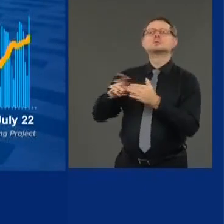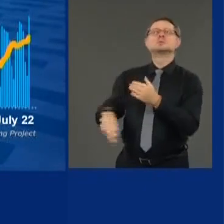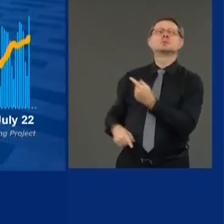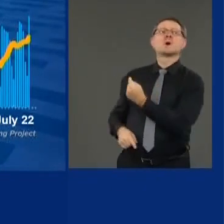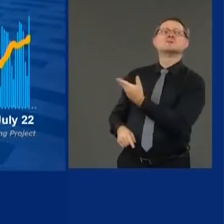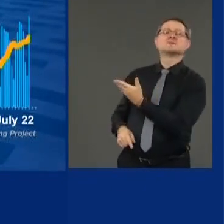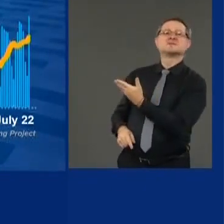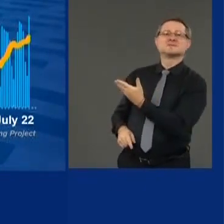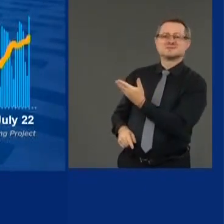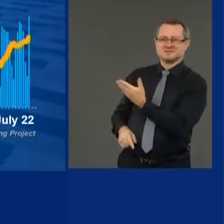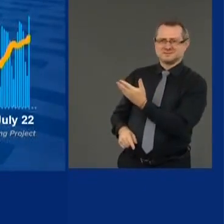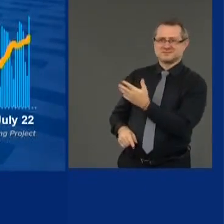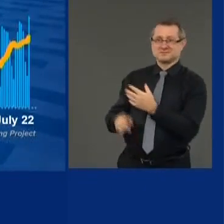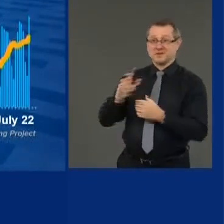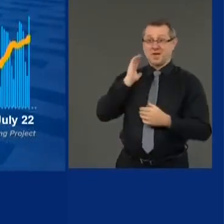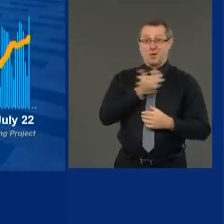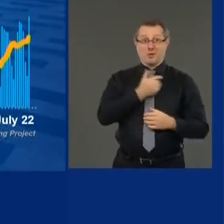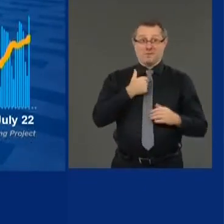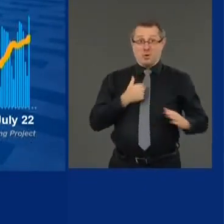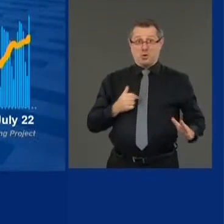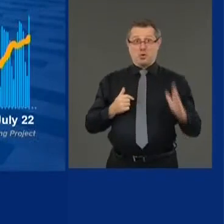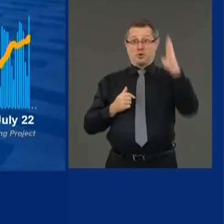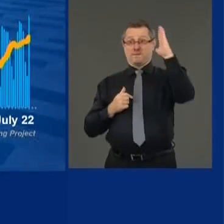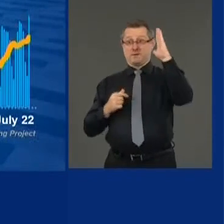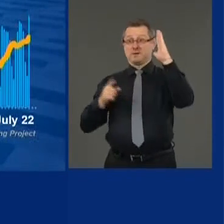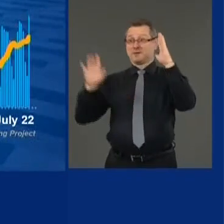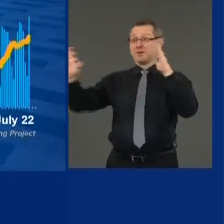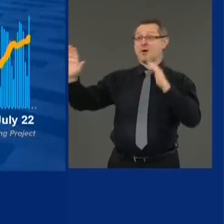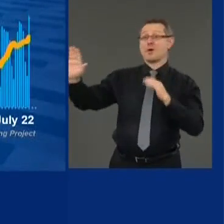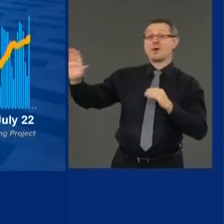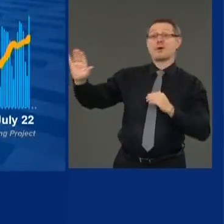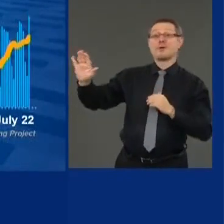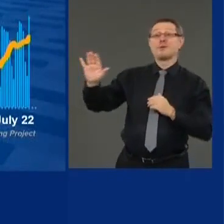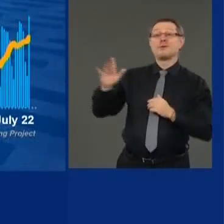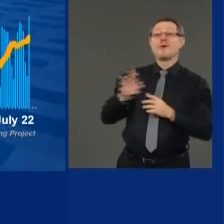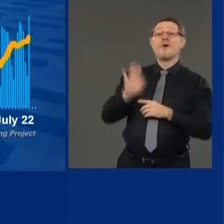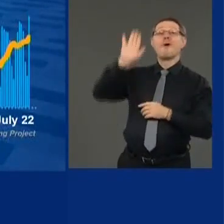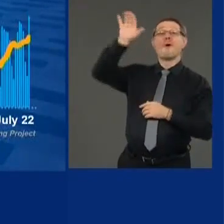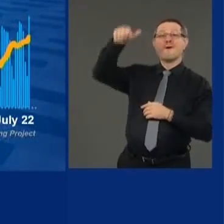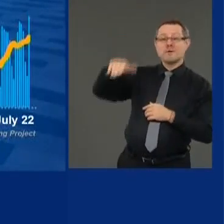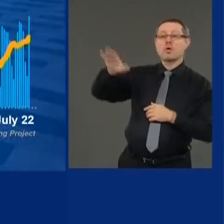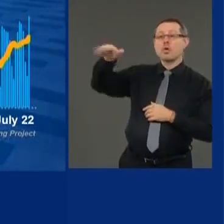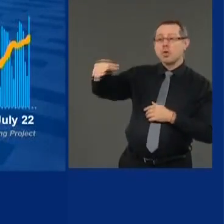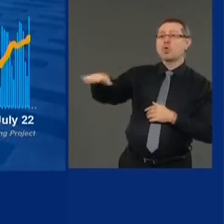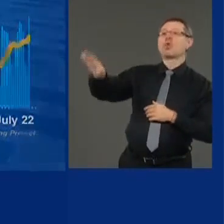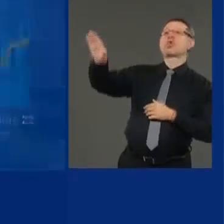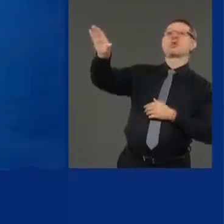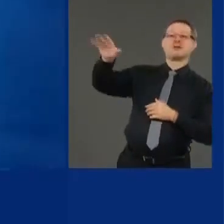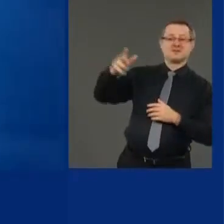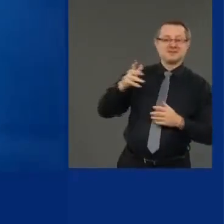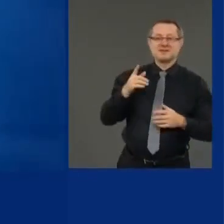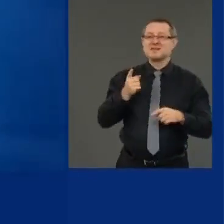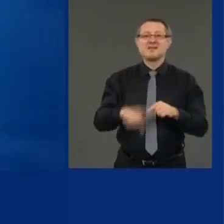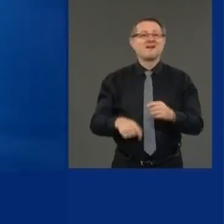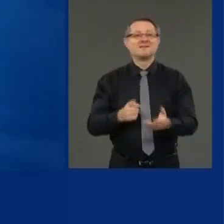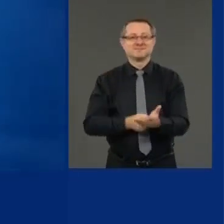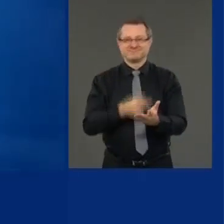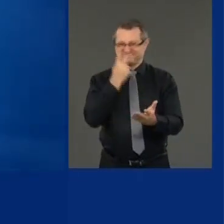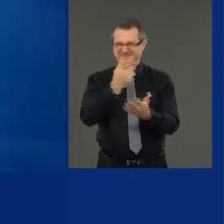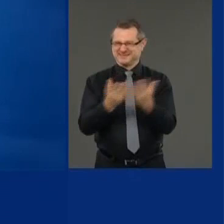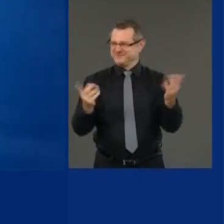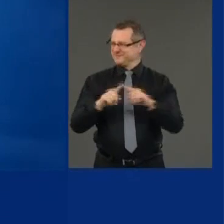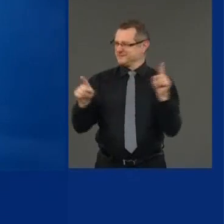Look at our curve versus their curve. It's undeniable. So why are we still having the same political argument?